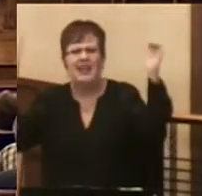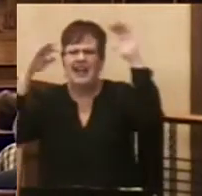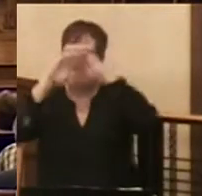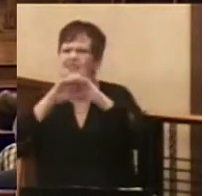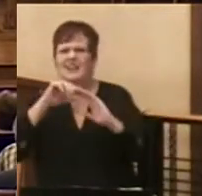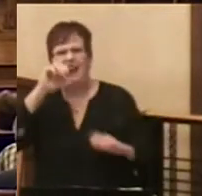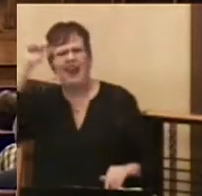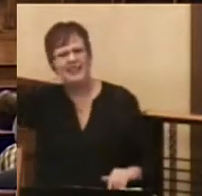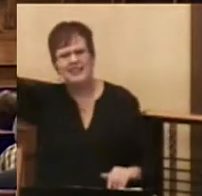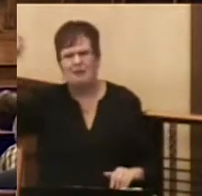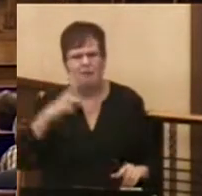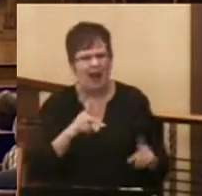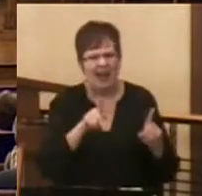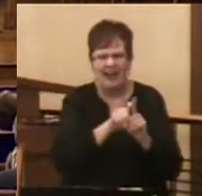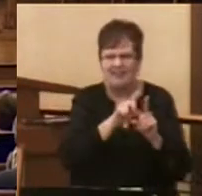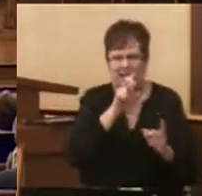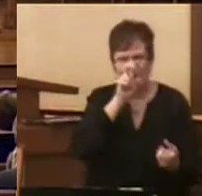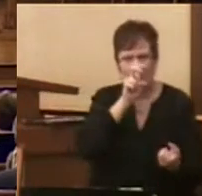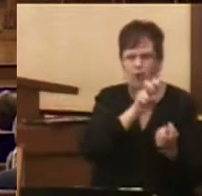back as a squirrel?